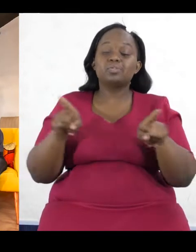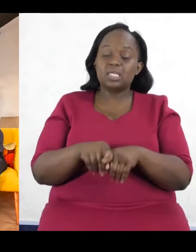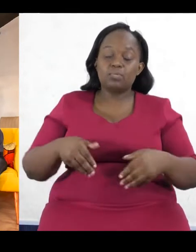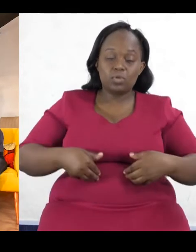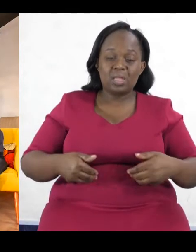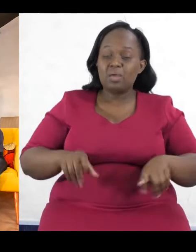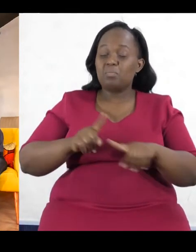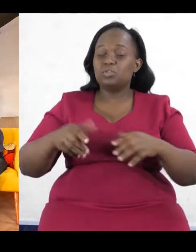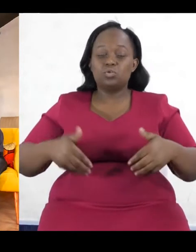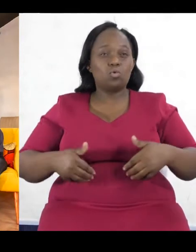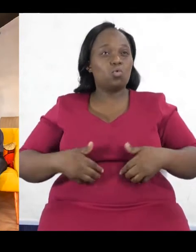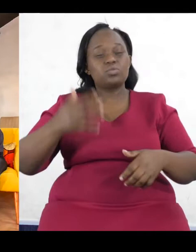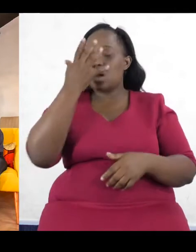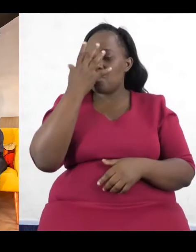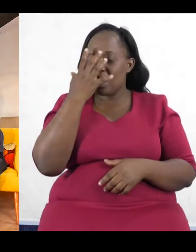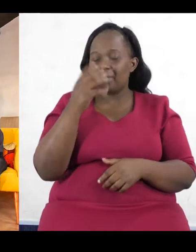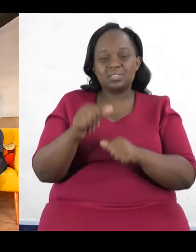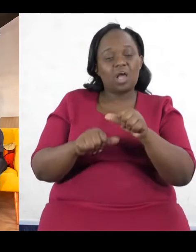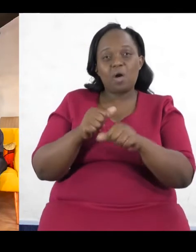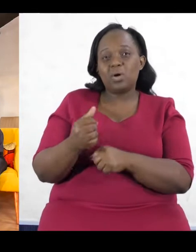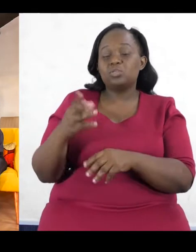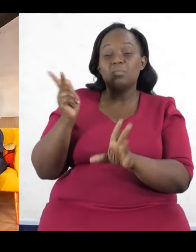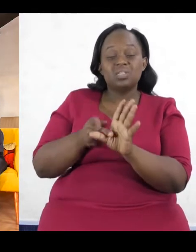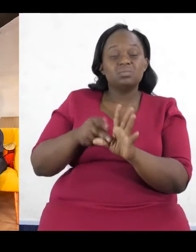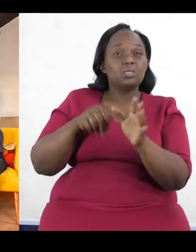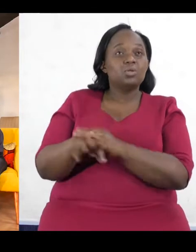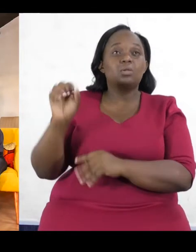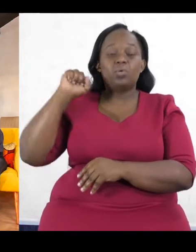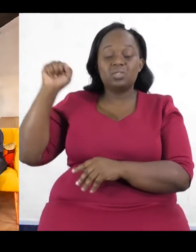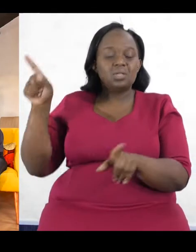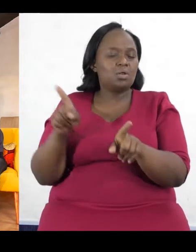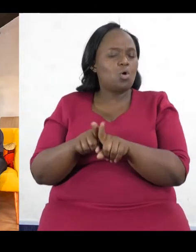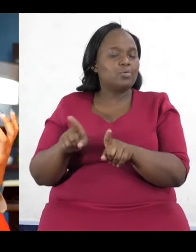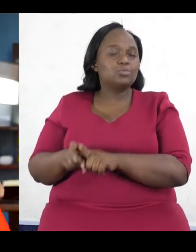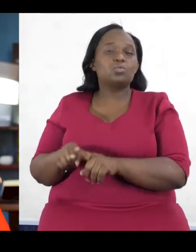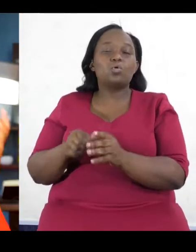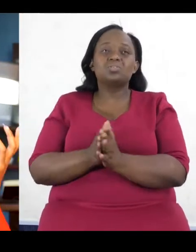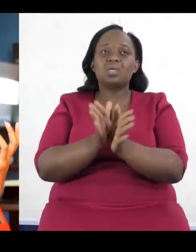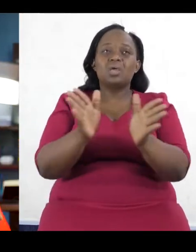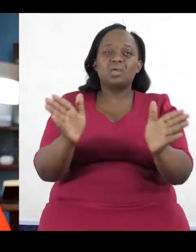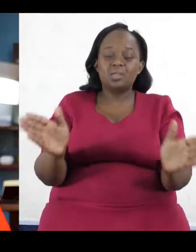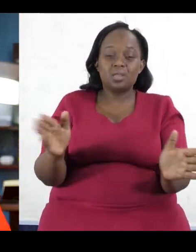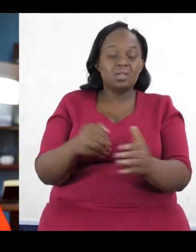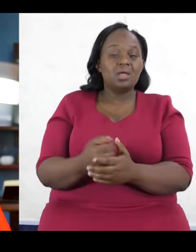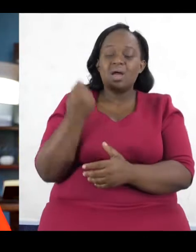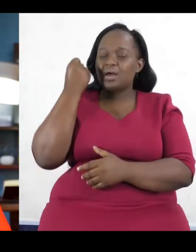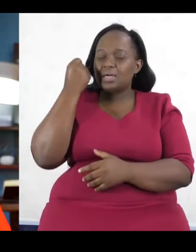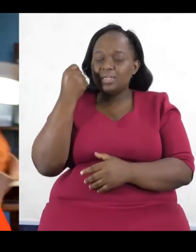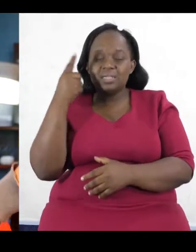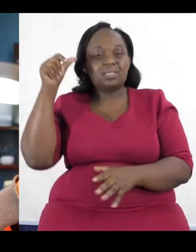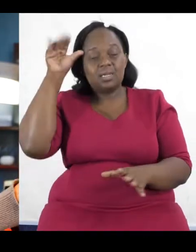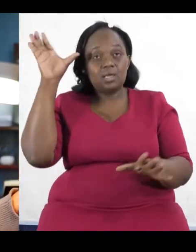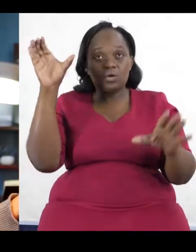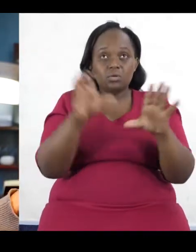politics, but also just generally even just understanding the content. Because things like manifestos are not packaged